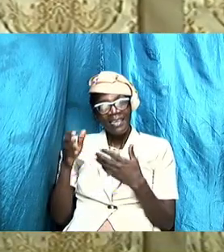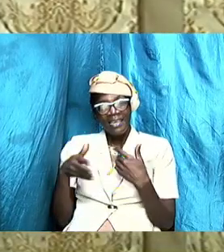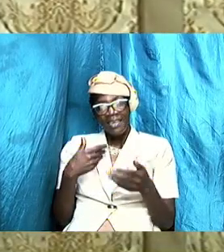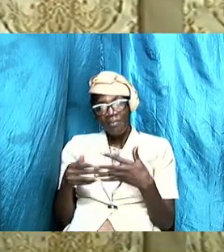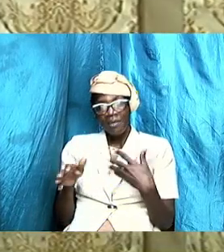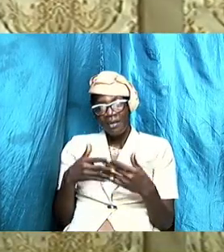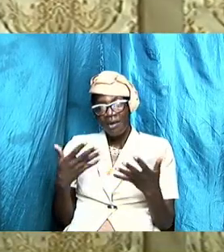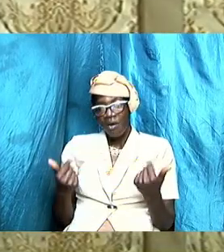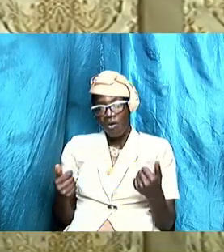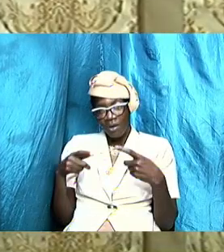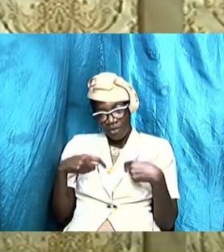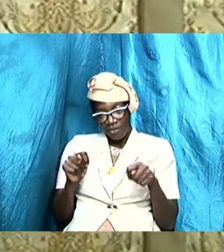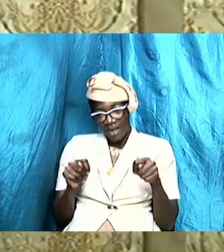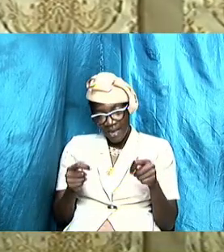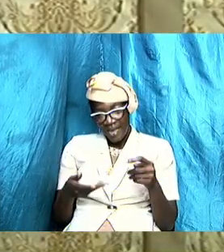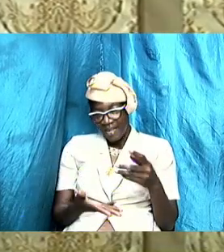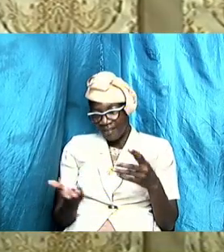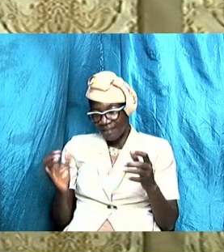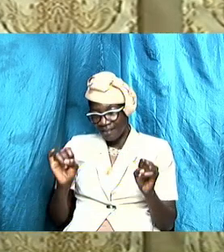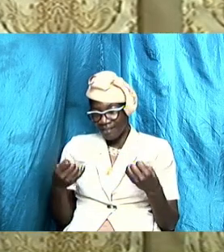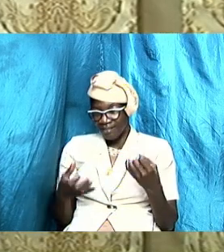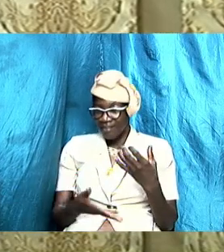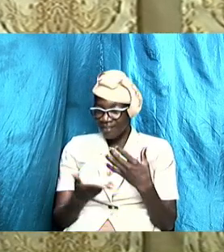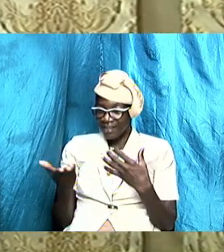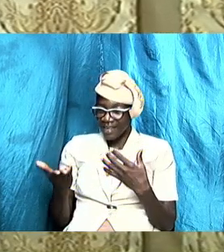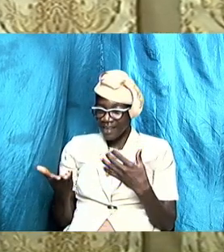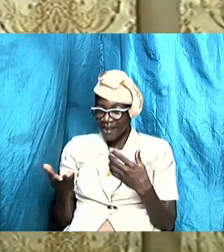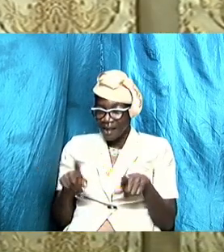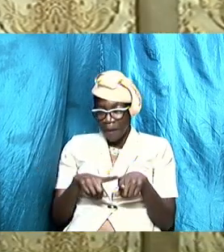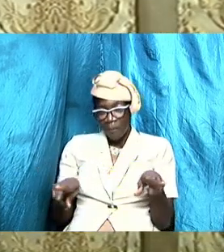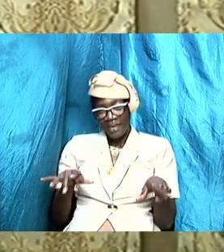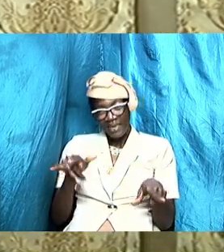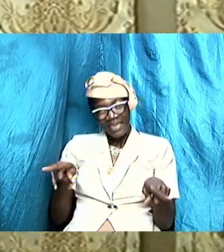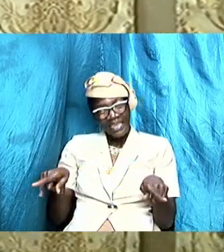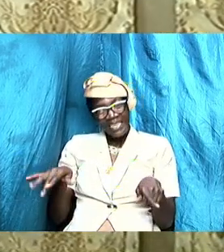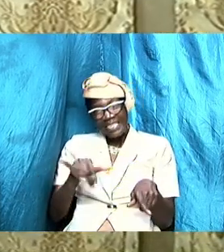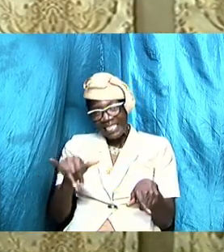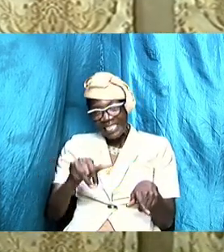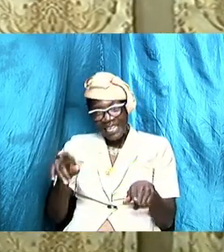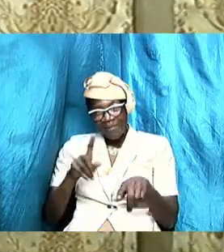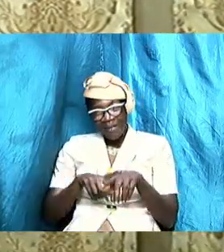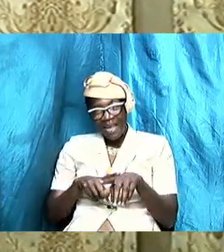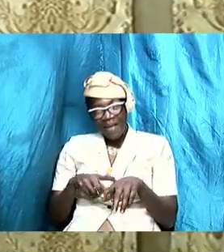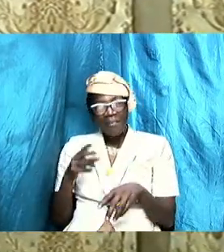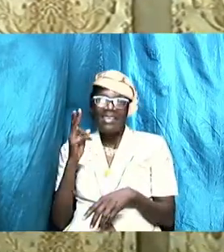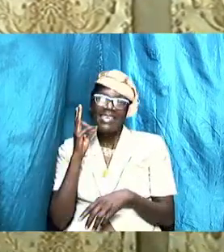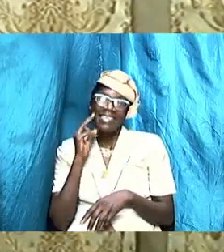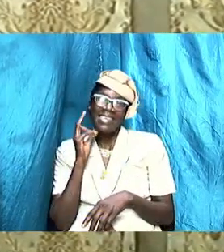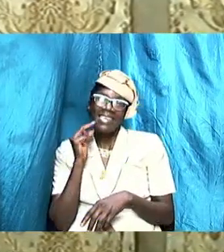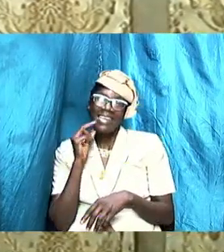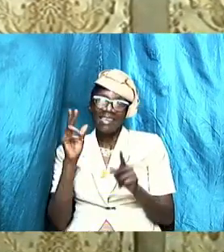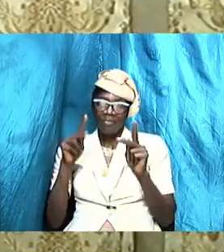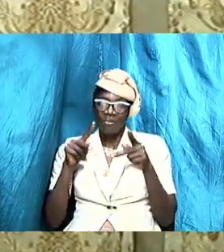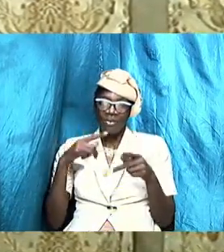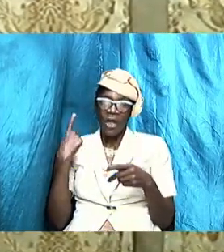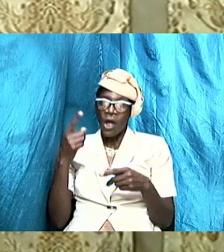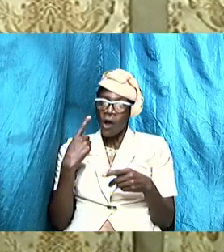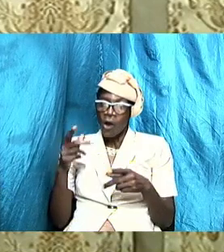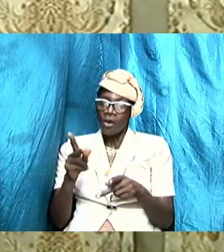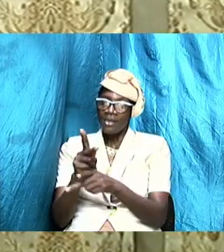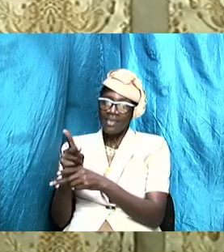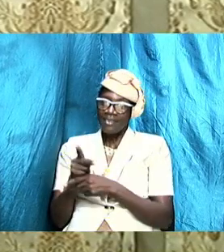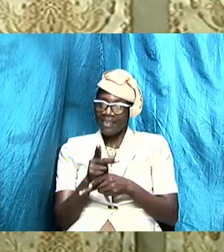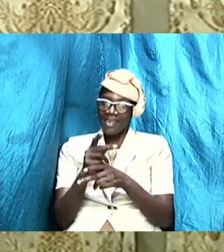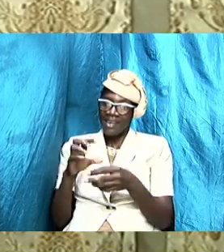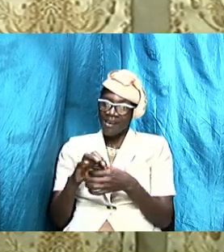just there but at the same time he is such a nice person because he always takes care of